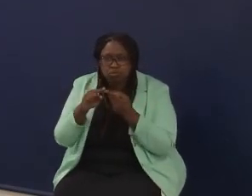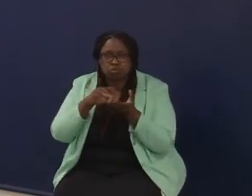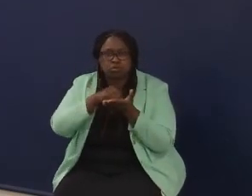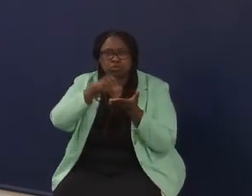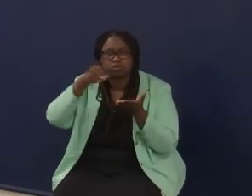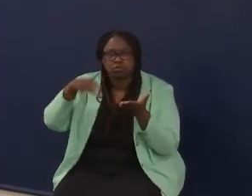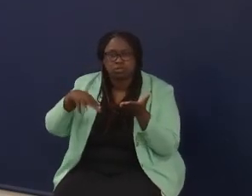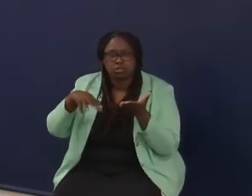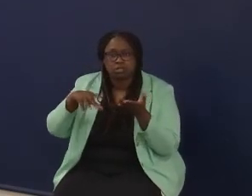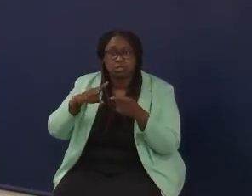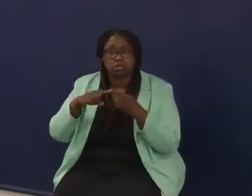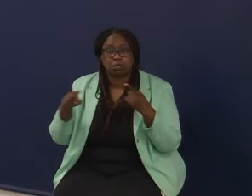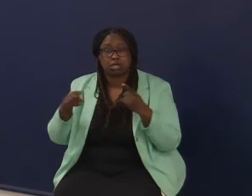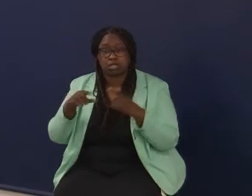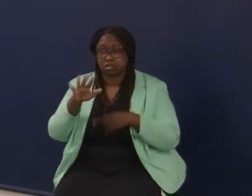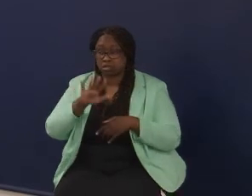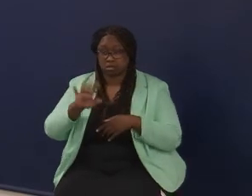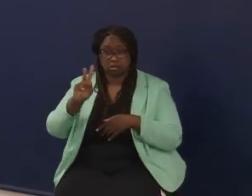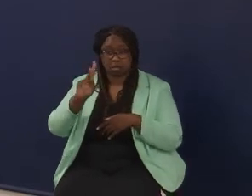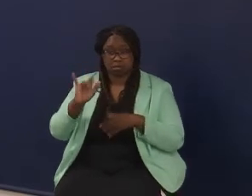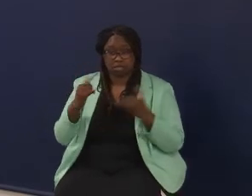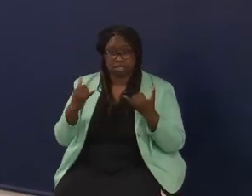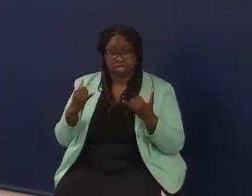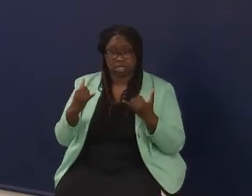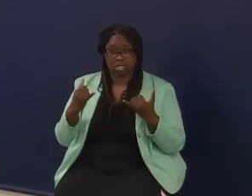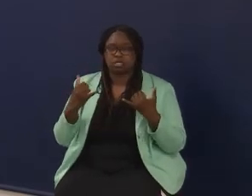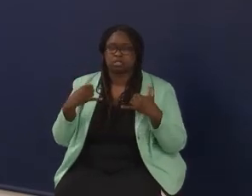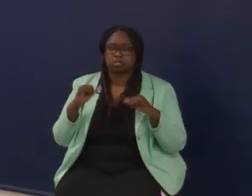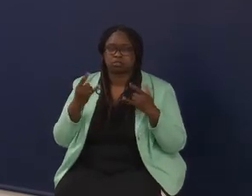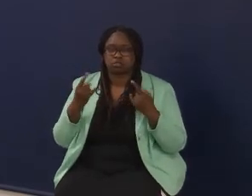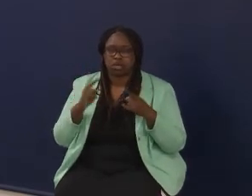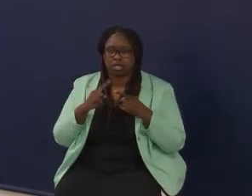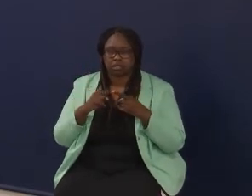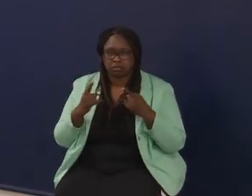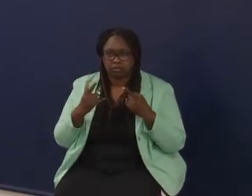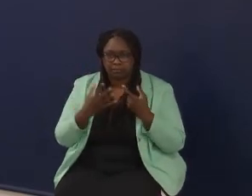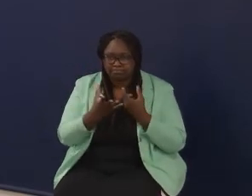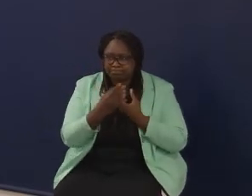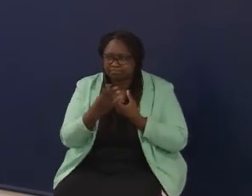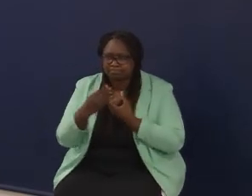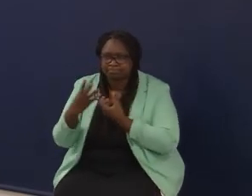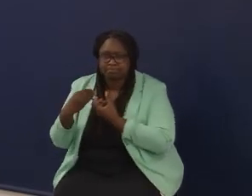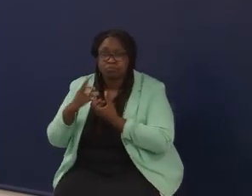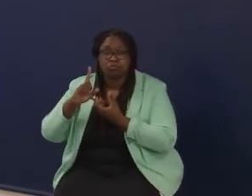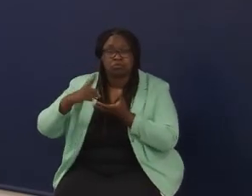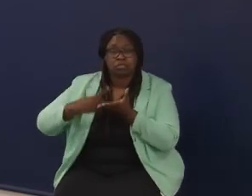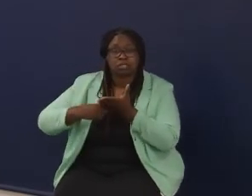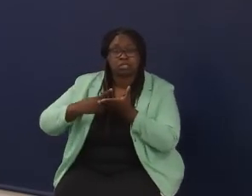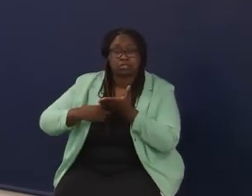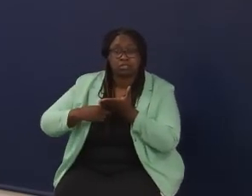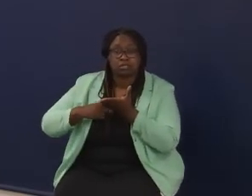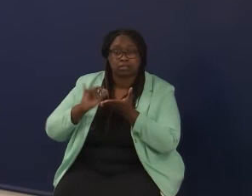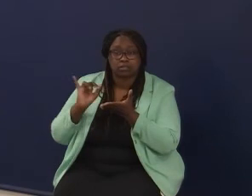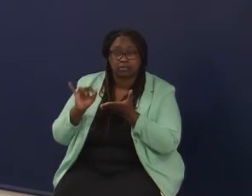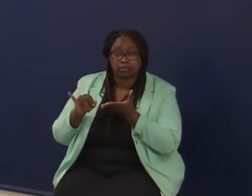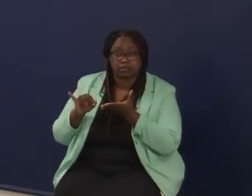across this commonwealth today. So I think that when we are talking about that, you know,